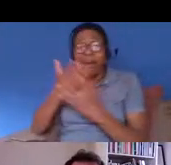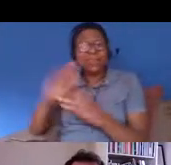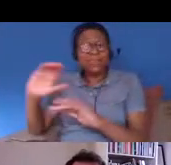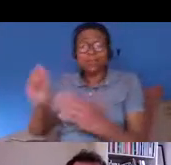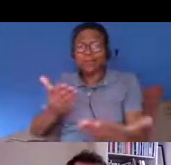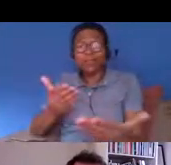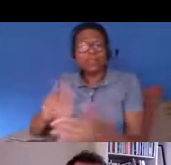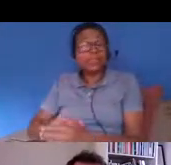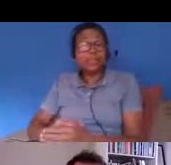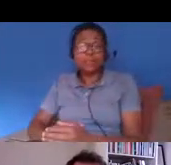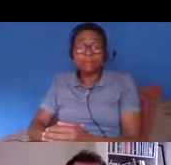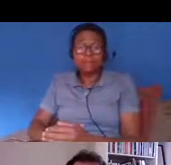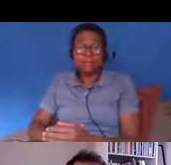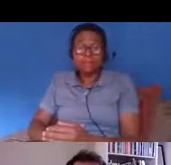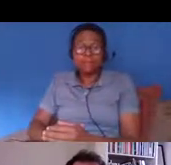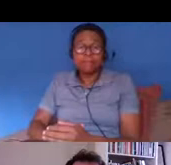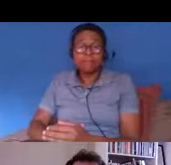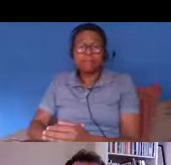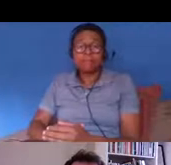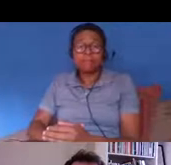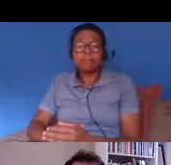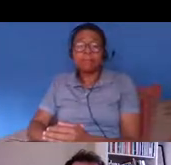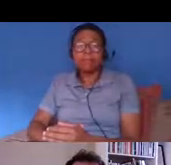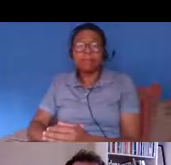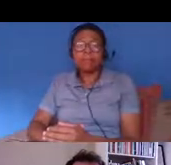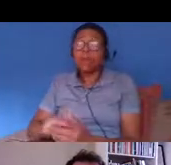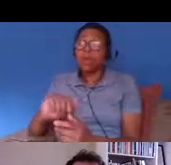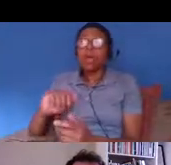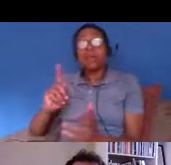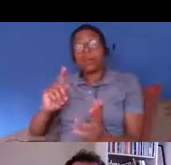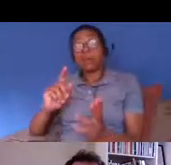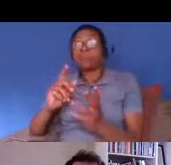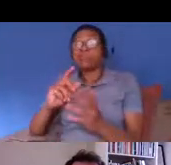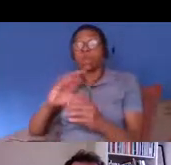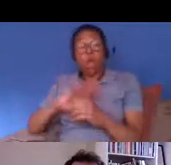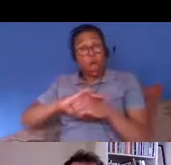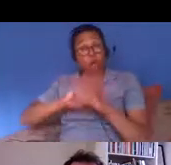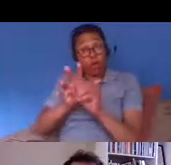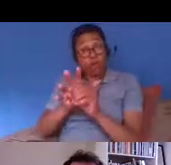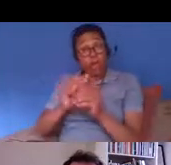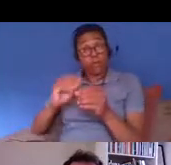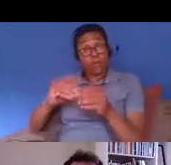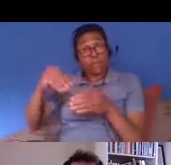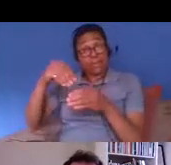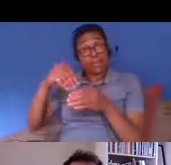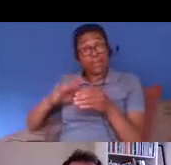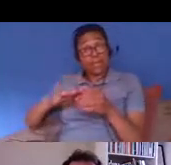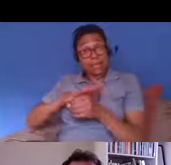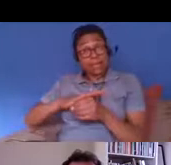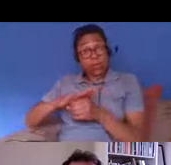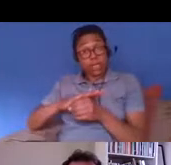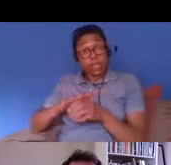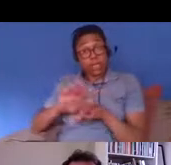them now to be fair um the government quite quickly um once the coronavirus um crisis kicked off